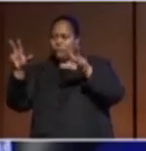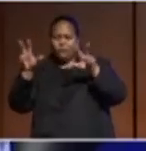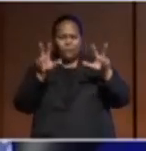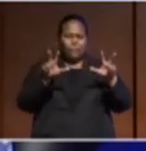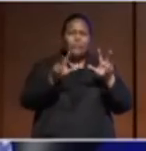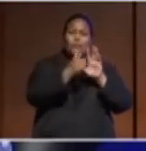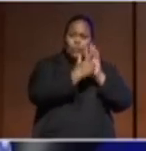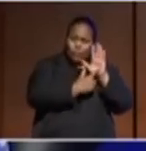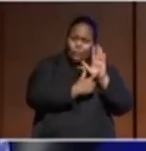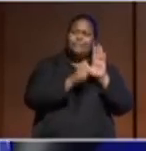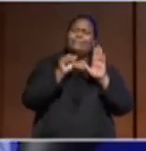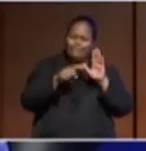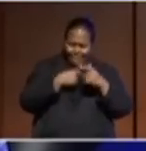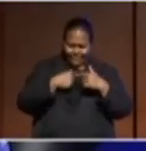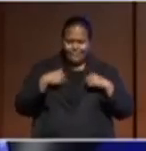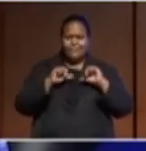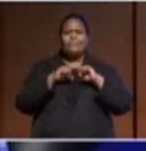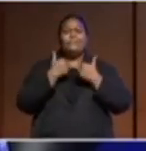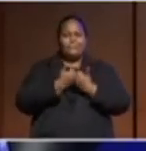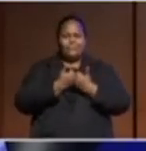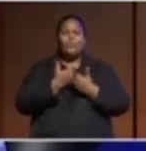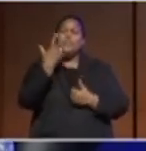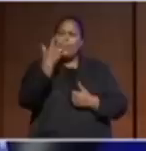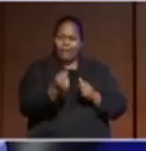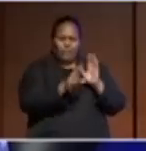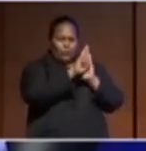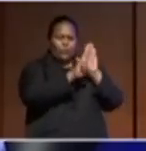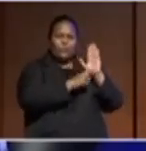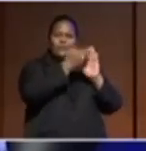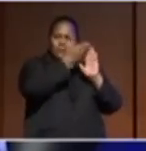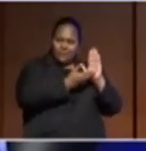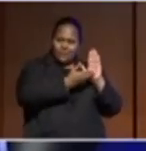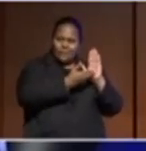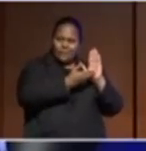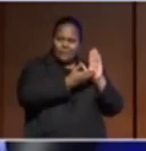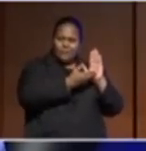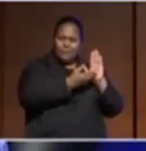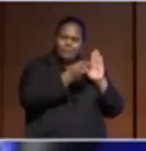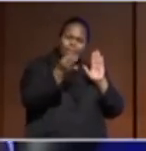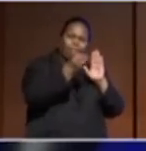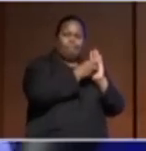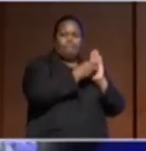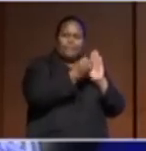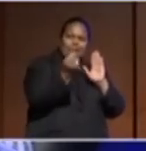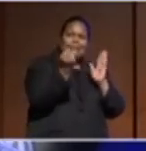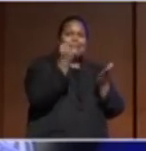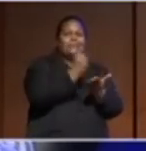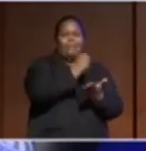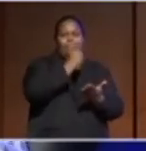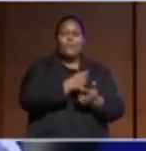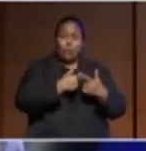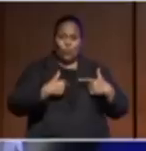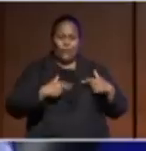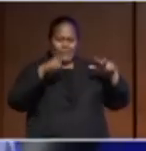all agree about that. They are set of rules that have been set. We've signed on to them.